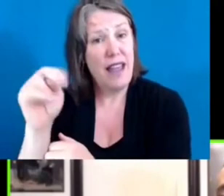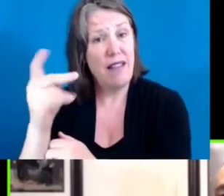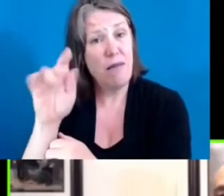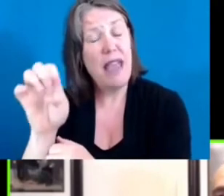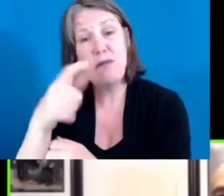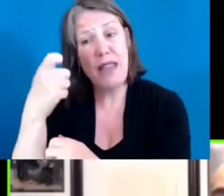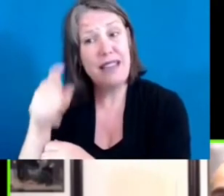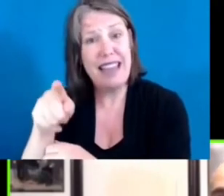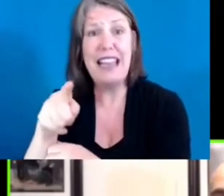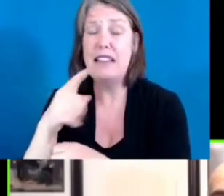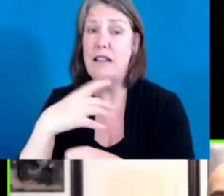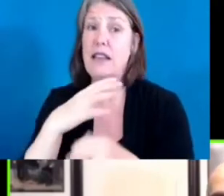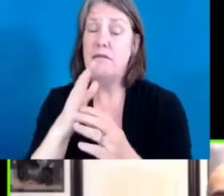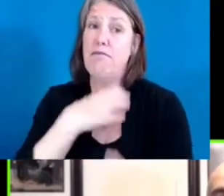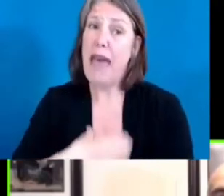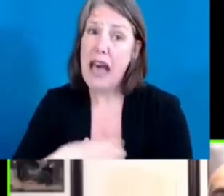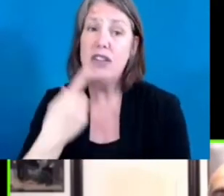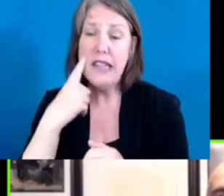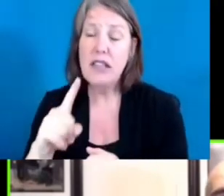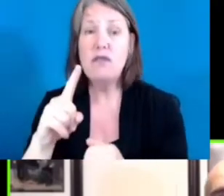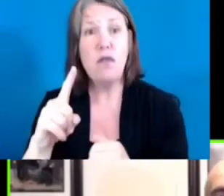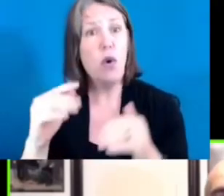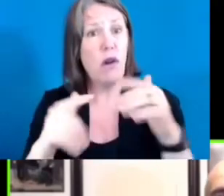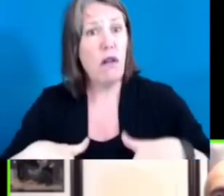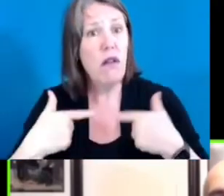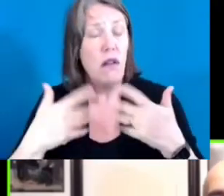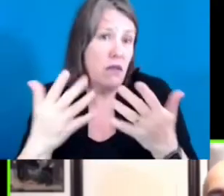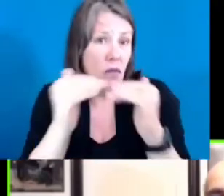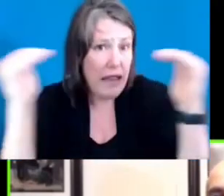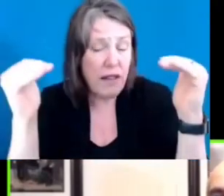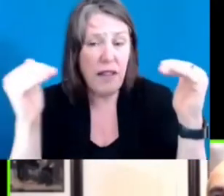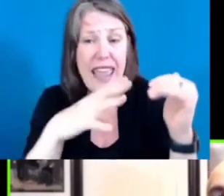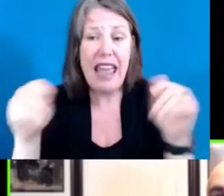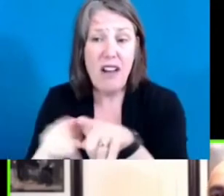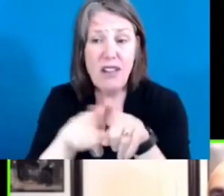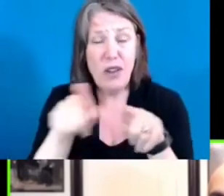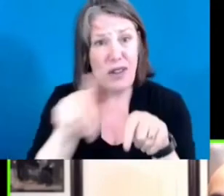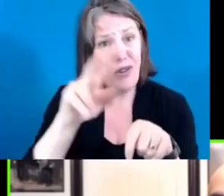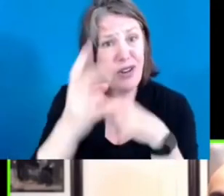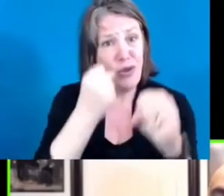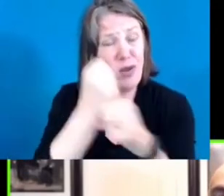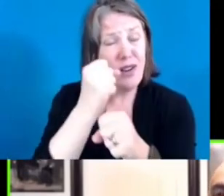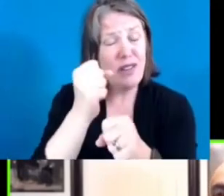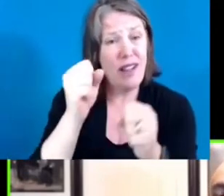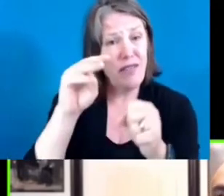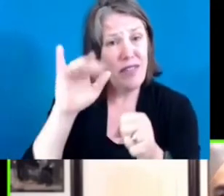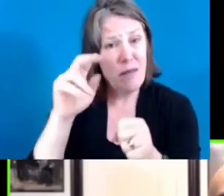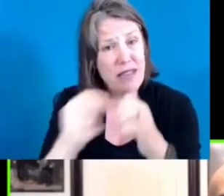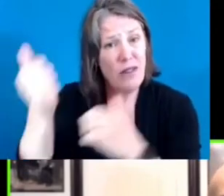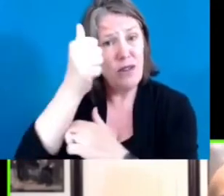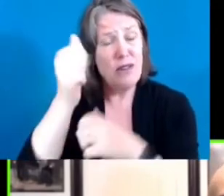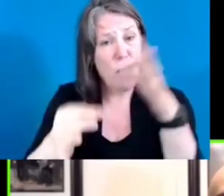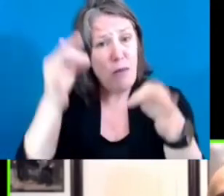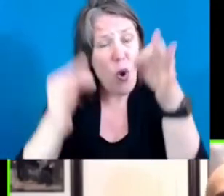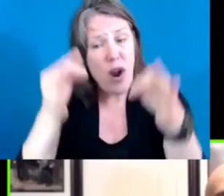he spent 22 years on Minnesota's Supreme Court. And I asked him, is there a way we could use the law to literally put